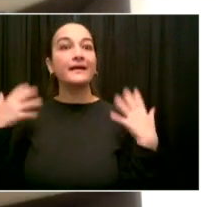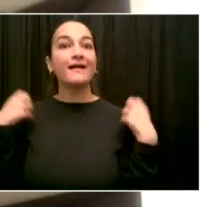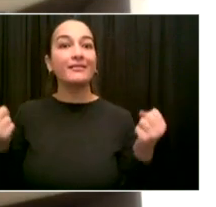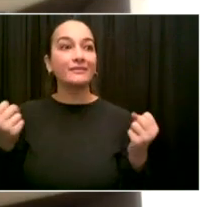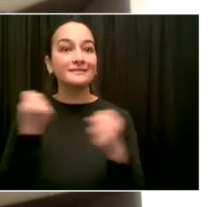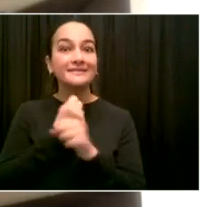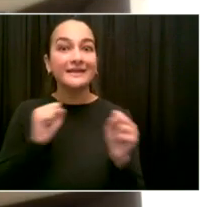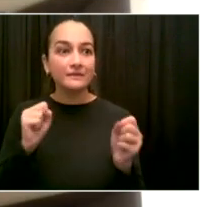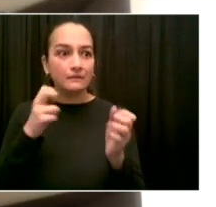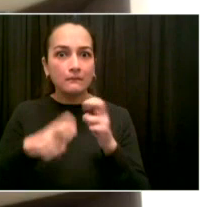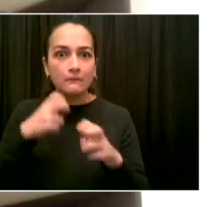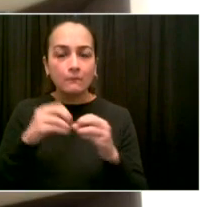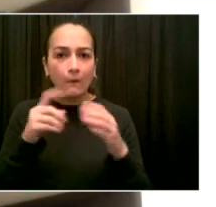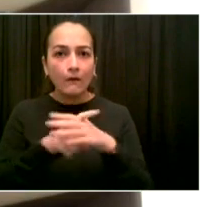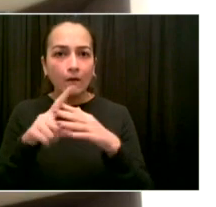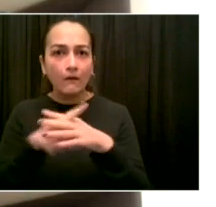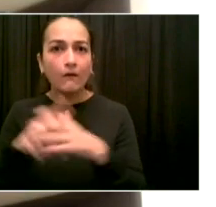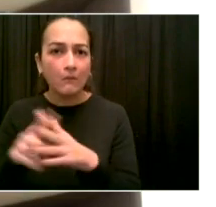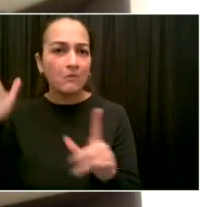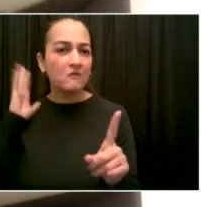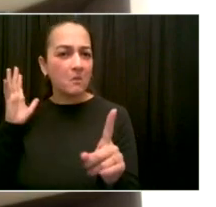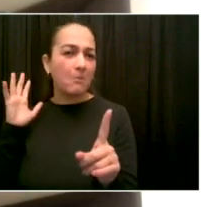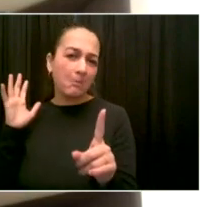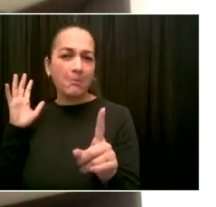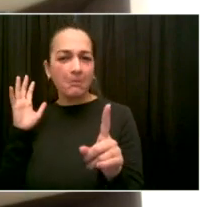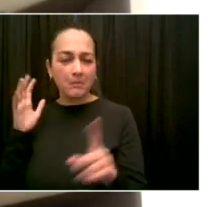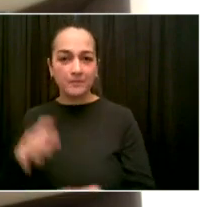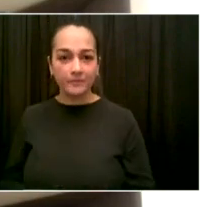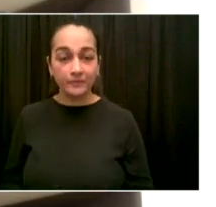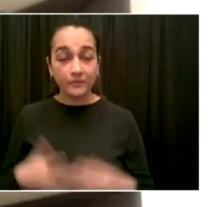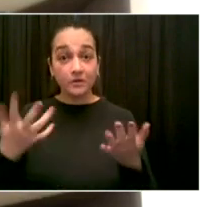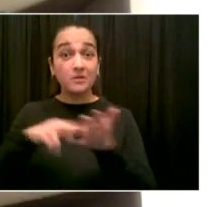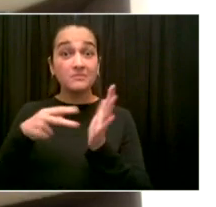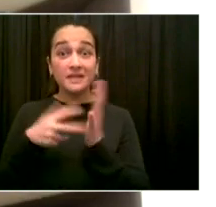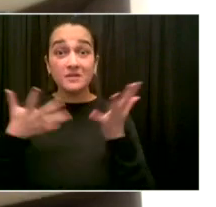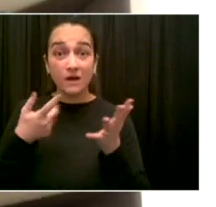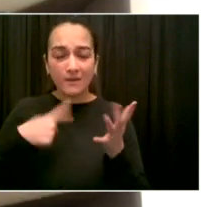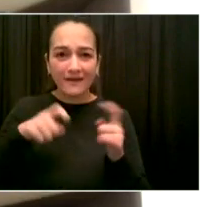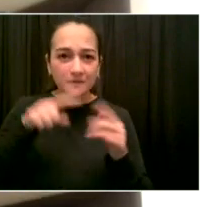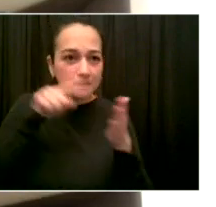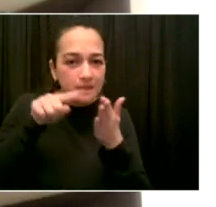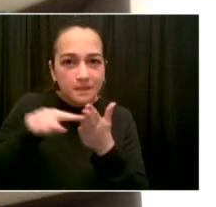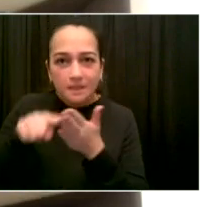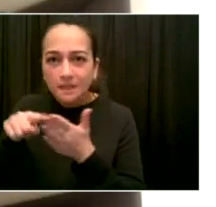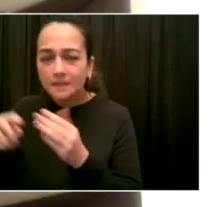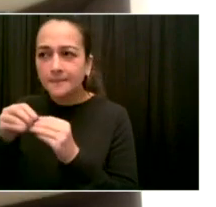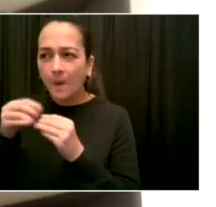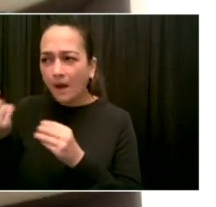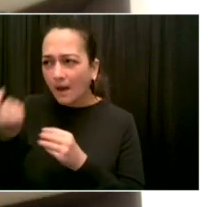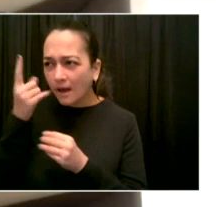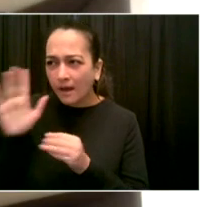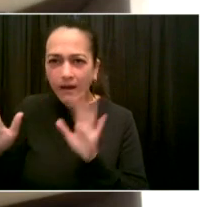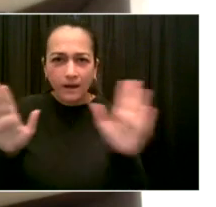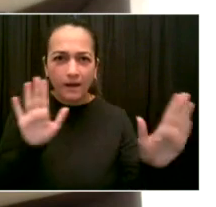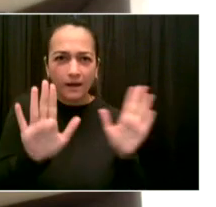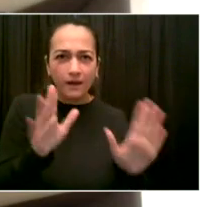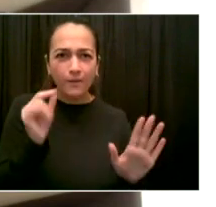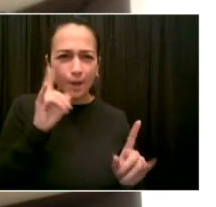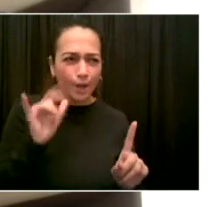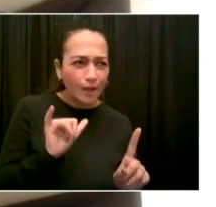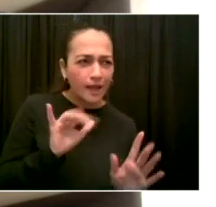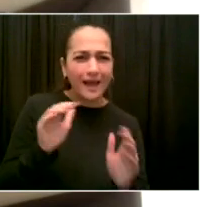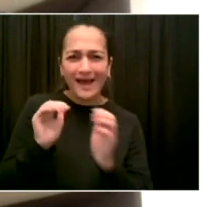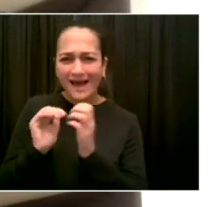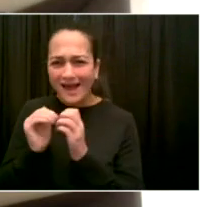fully prepared for the next crisis. And that means having the resources in place for testing and data